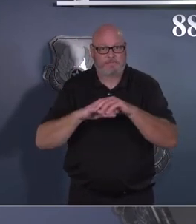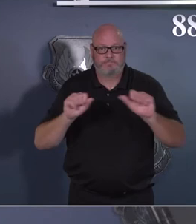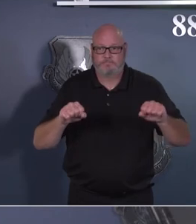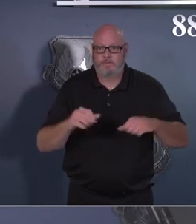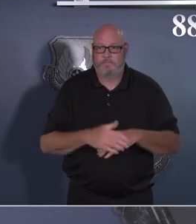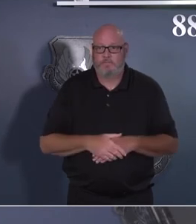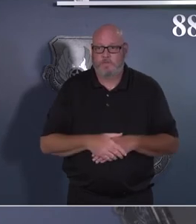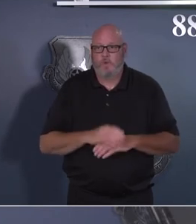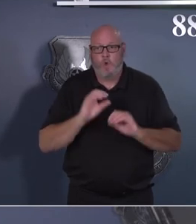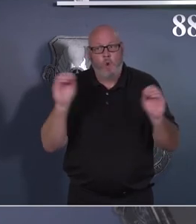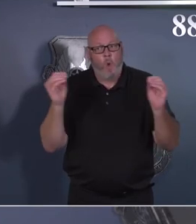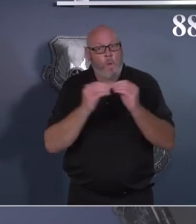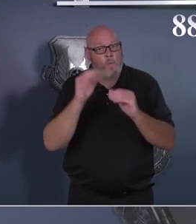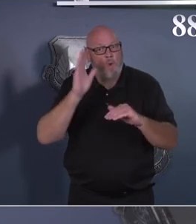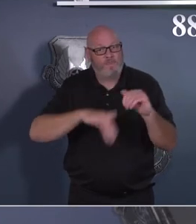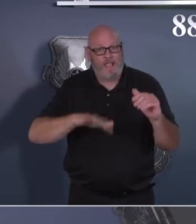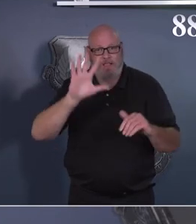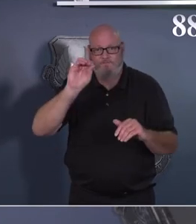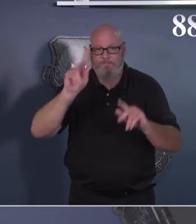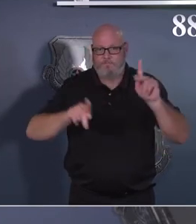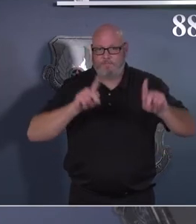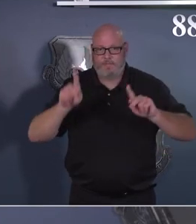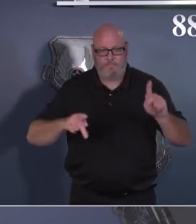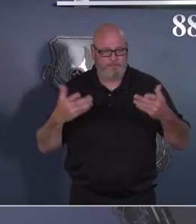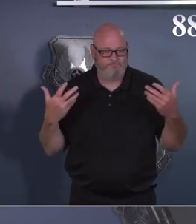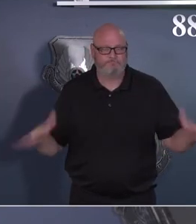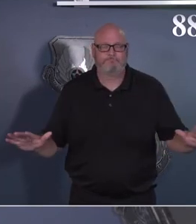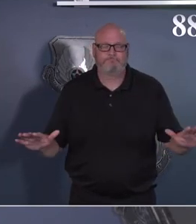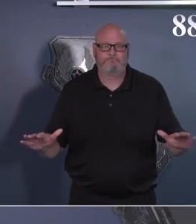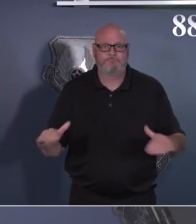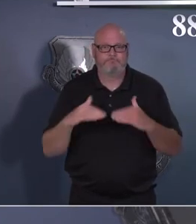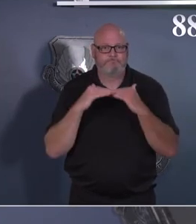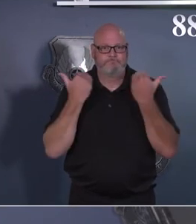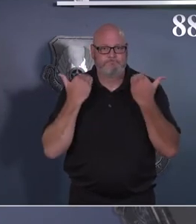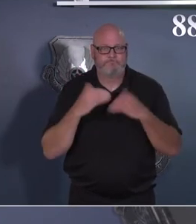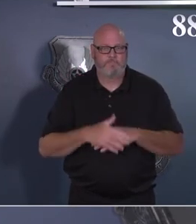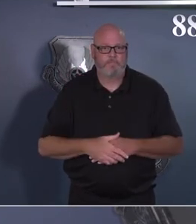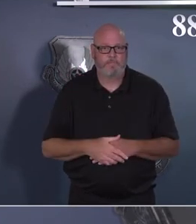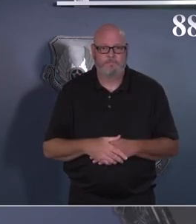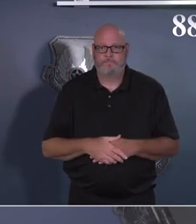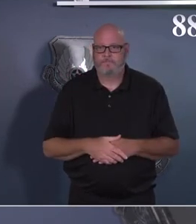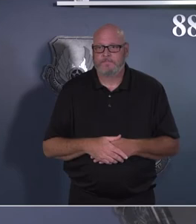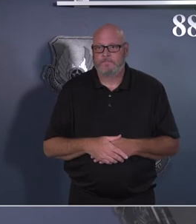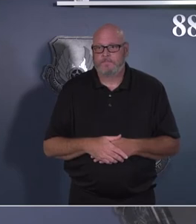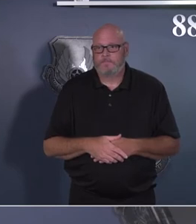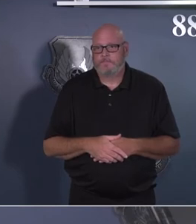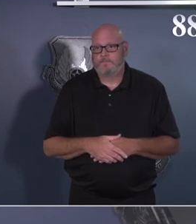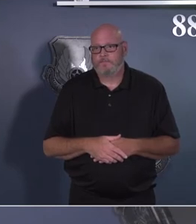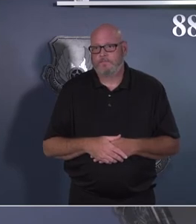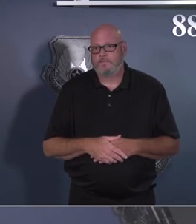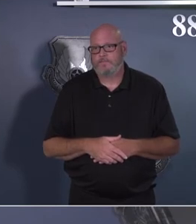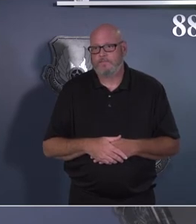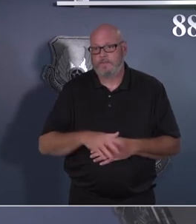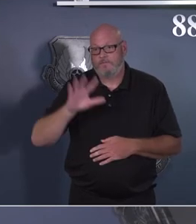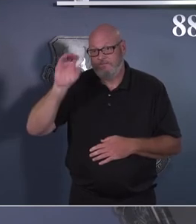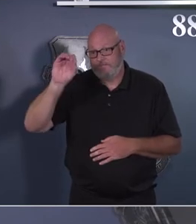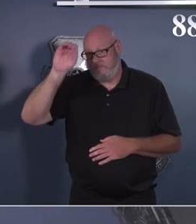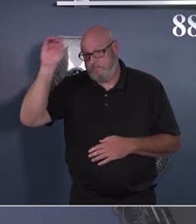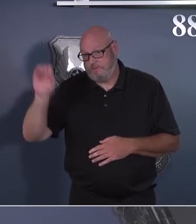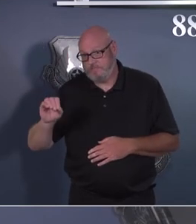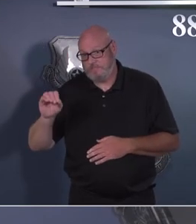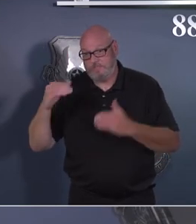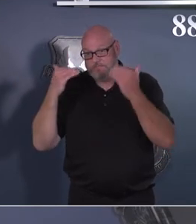And so maybe you look at your 50%, but if you can't get that physical distancing, then you need to reduce even more from that